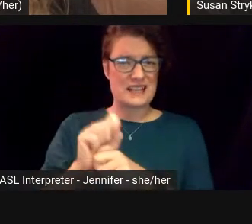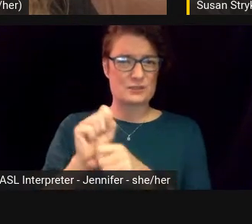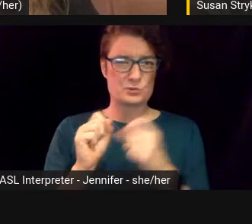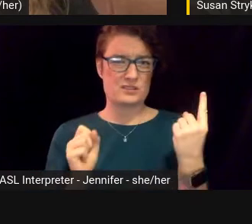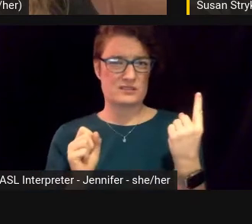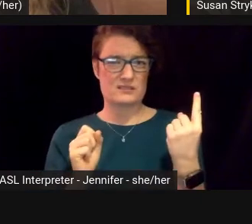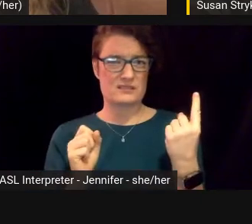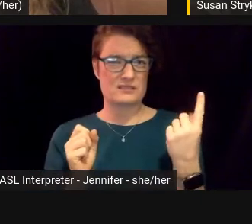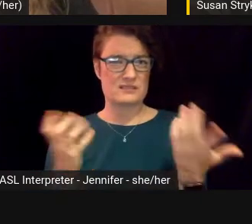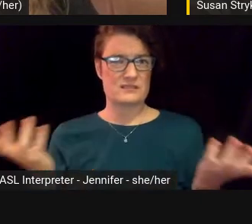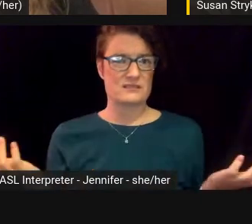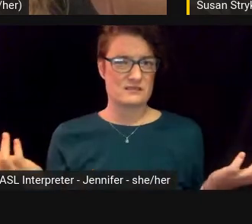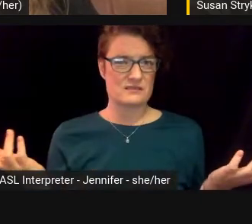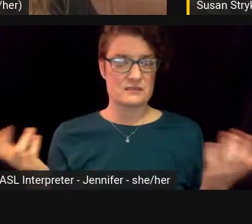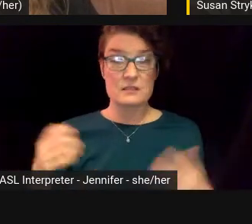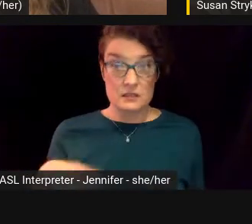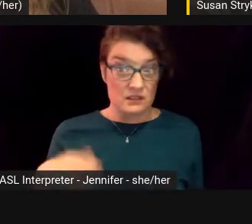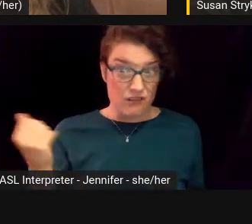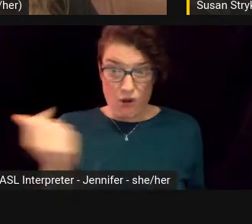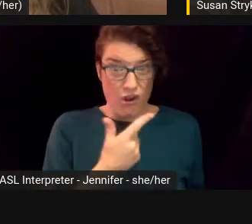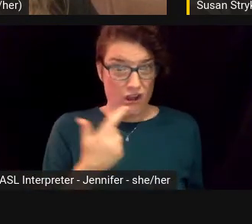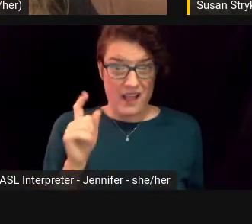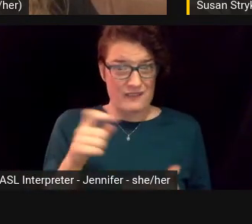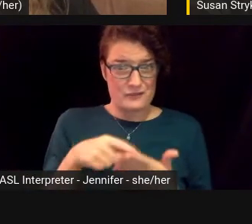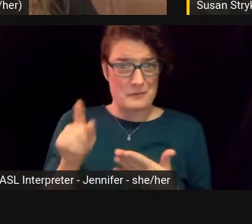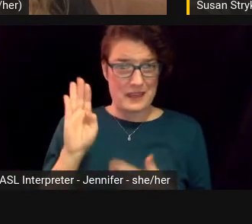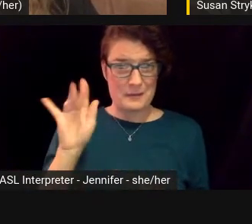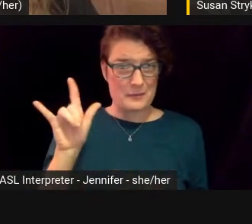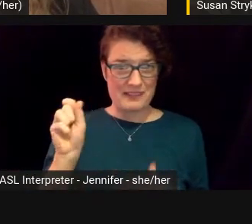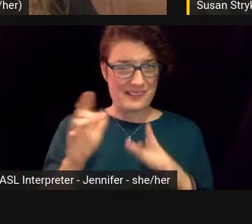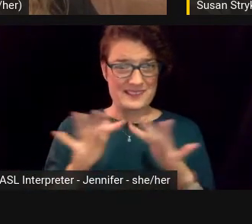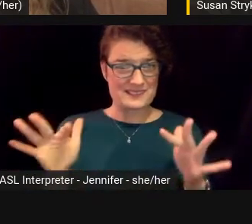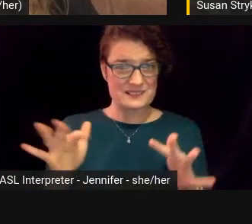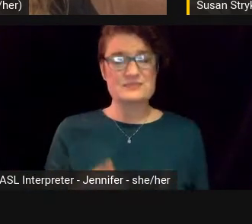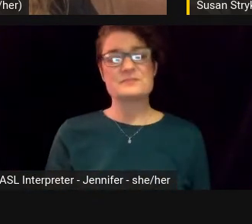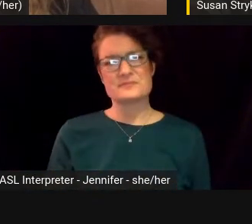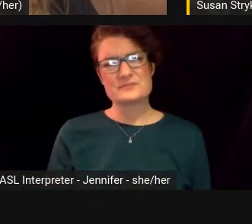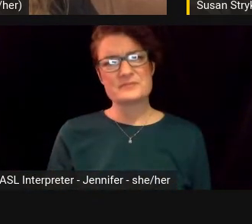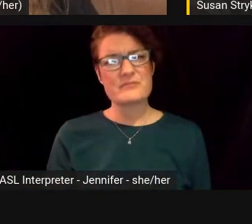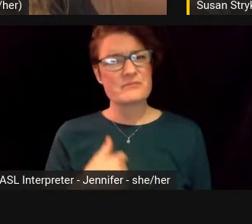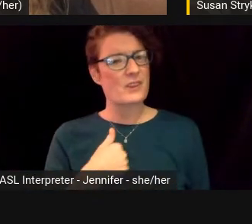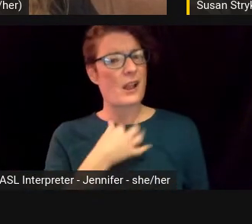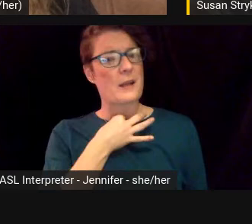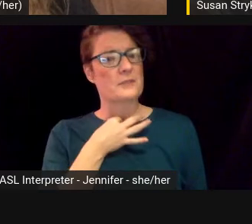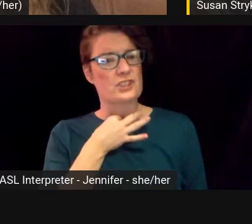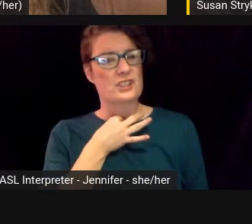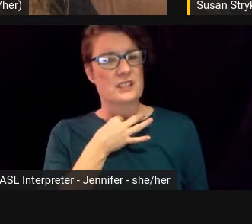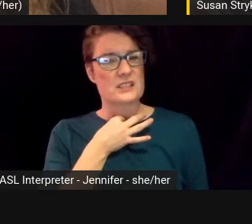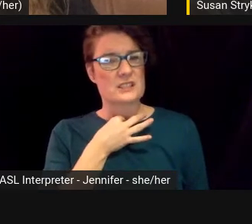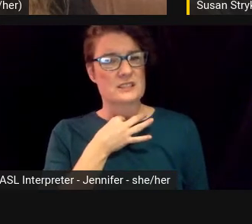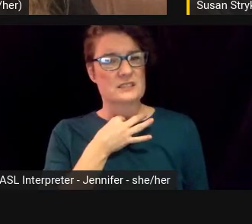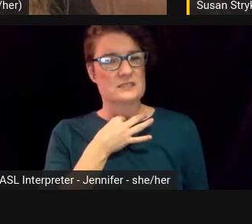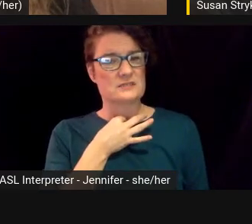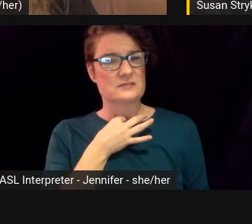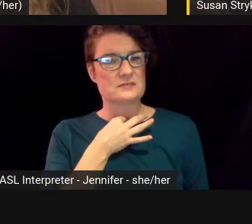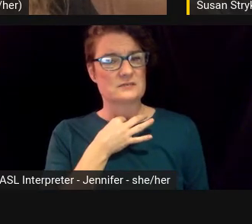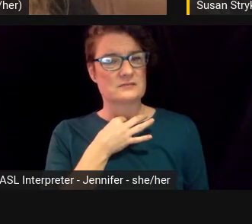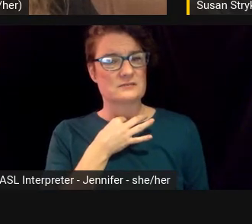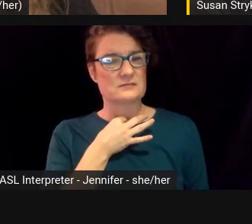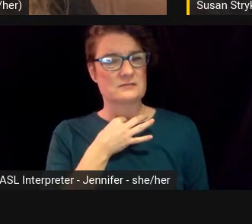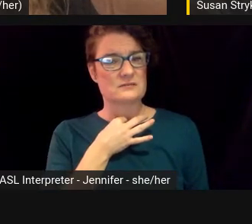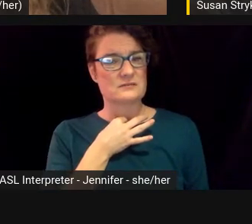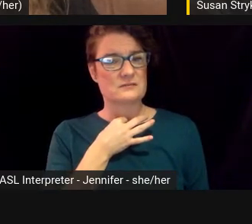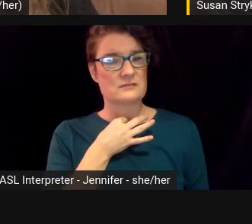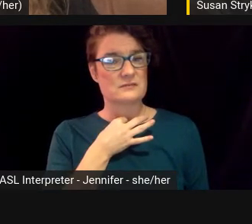have bills to pay. Um, so, and I'm kind of curious as to whether or not